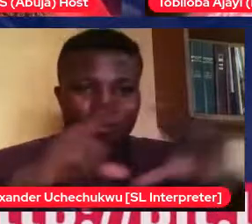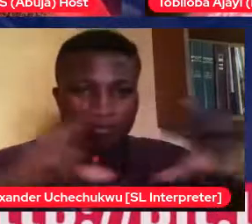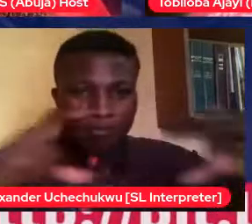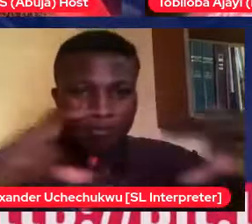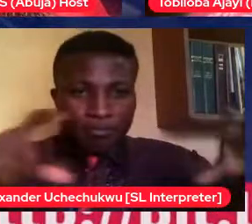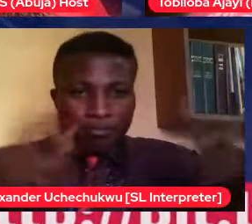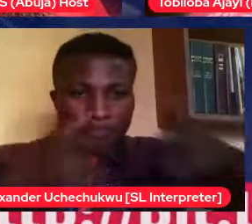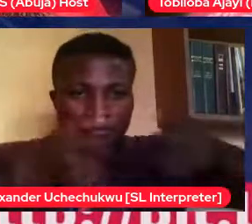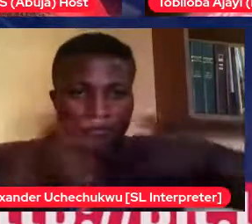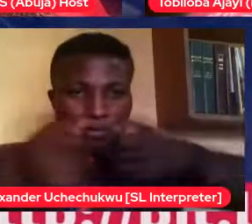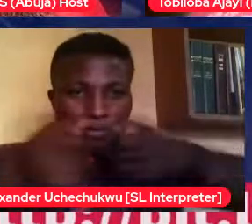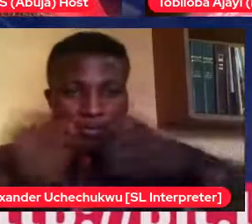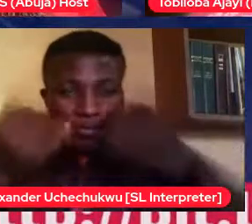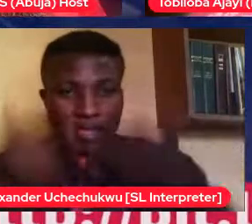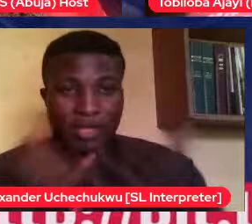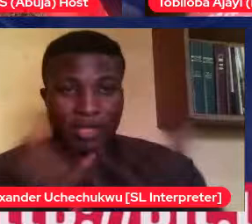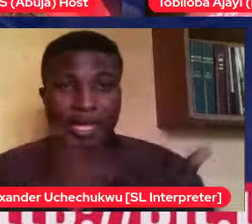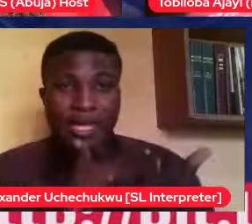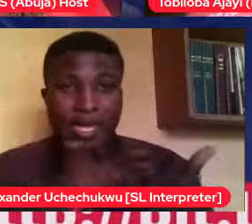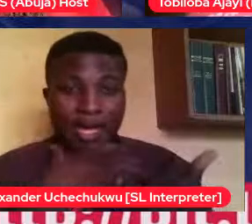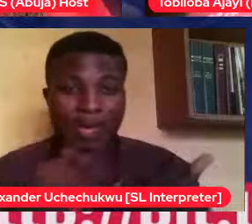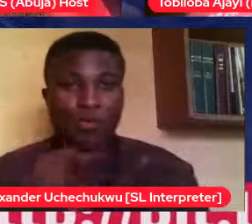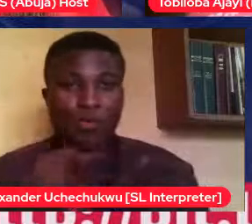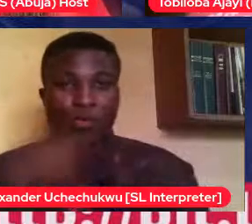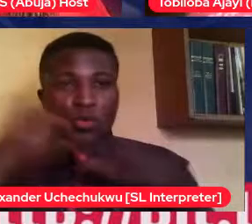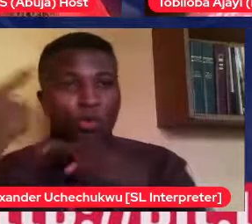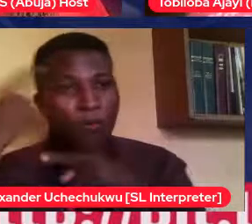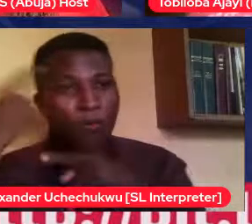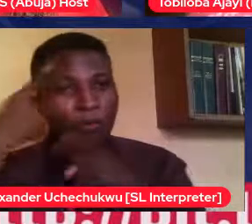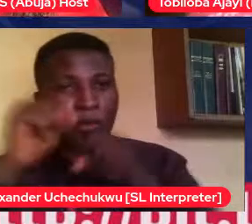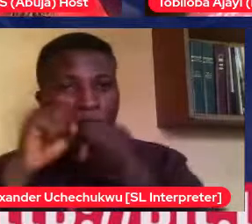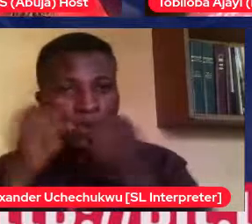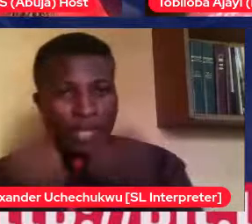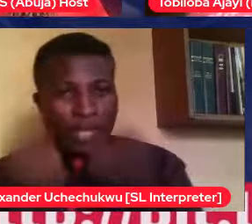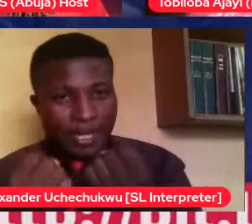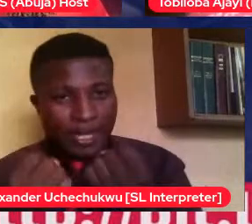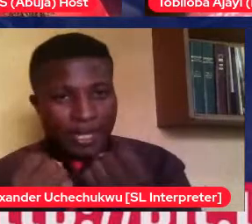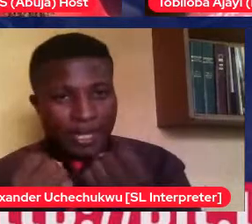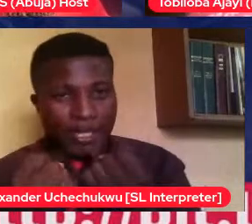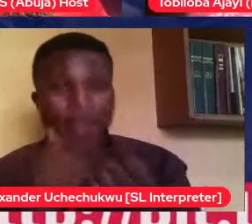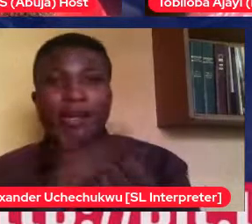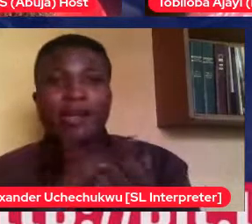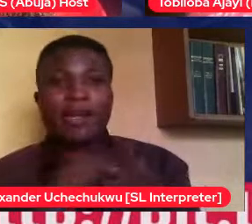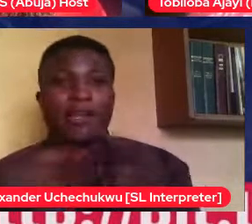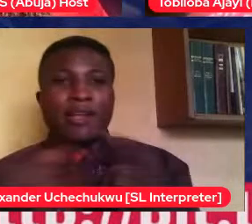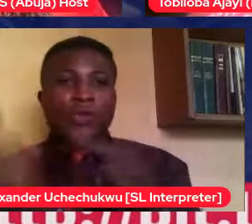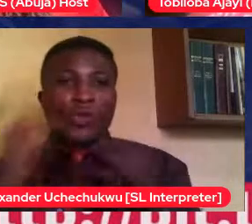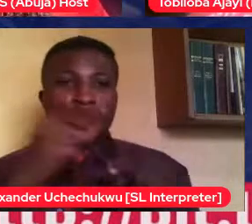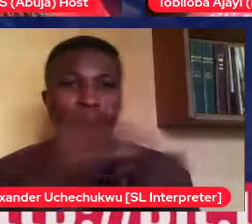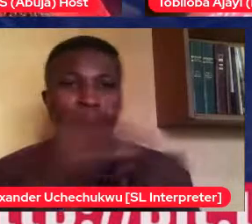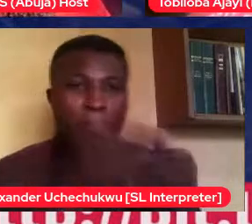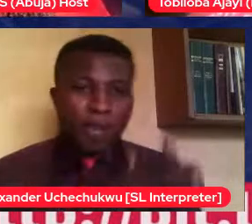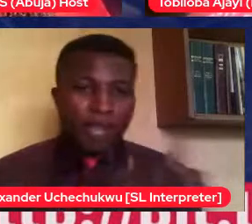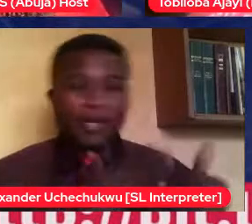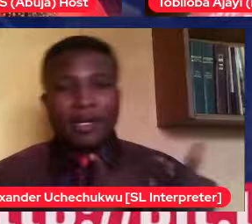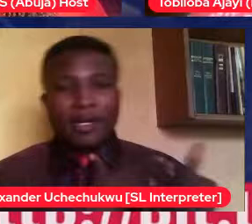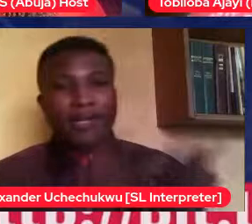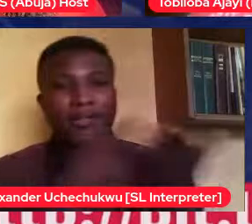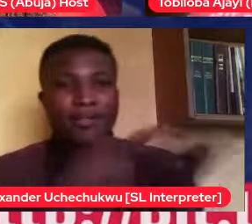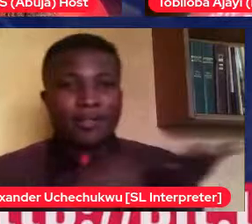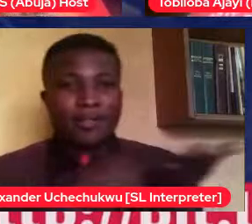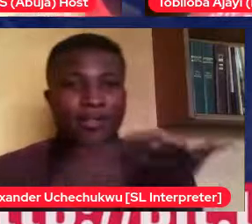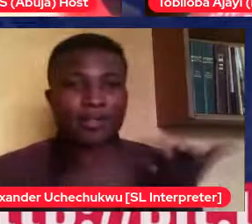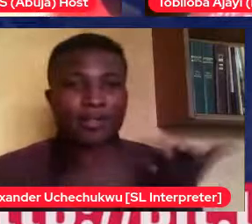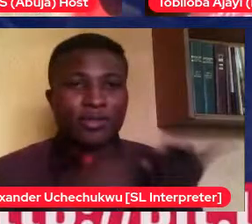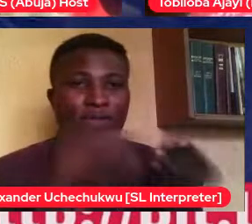one-minute break after the comments and then we'll come back to discuss further. I still want Antibala to share one or two things